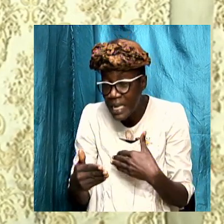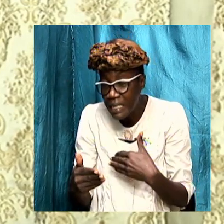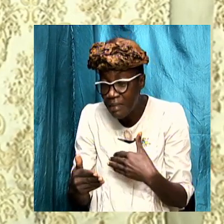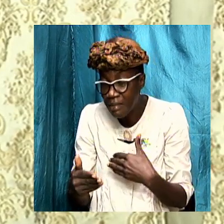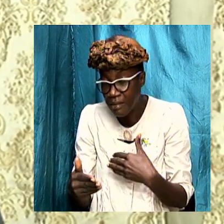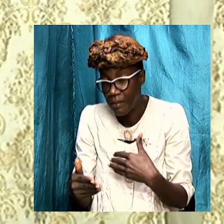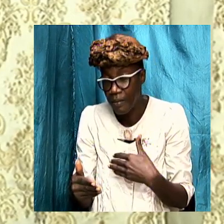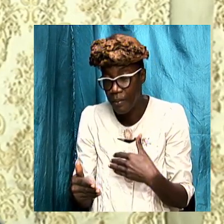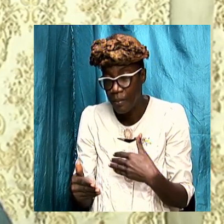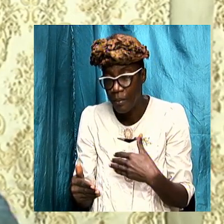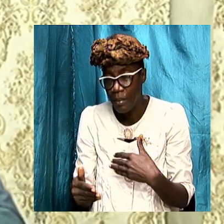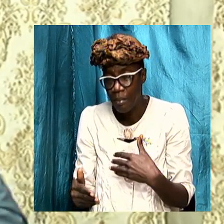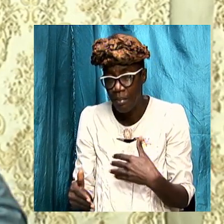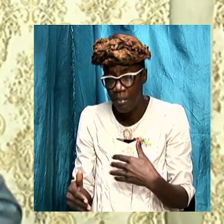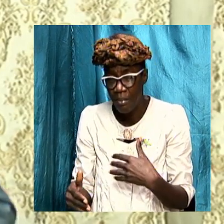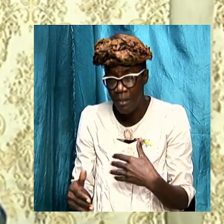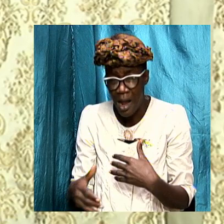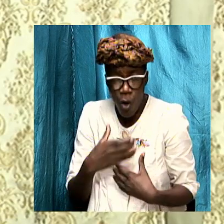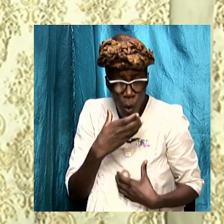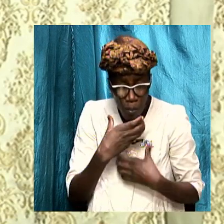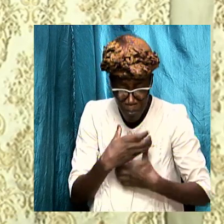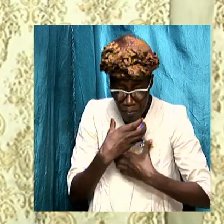what's next insignificant